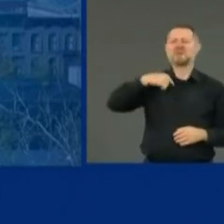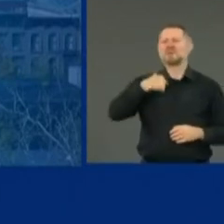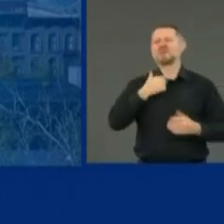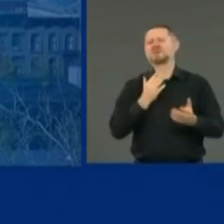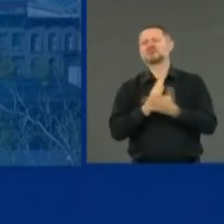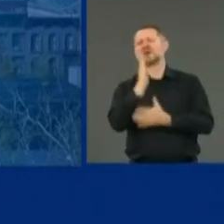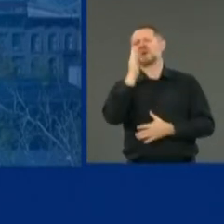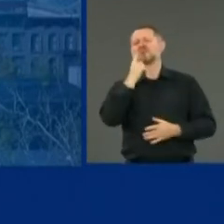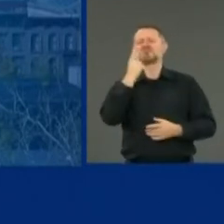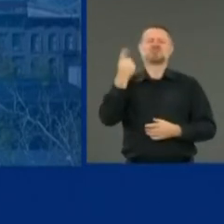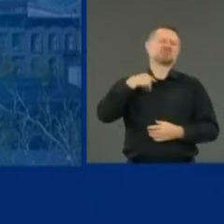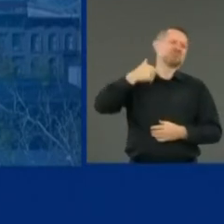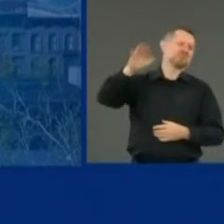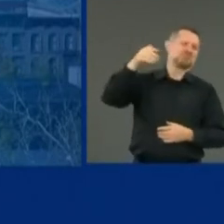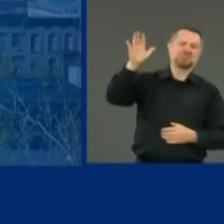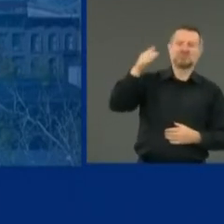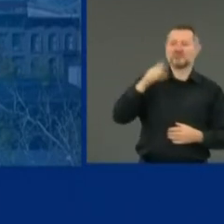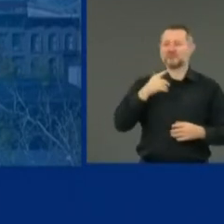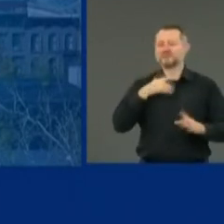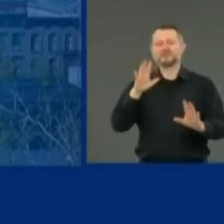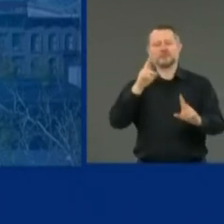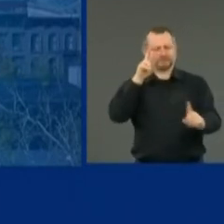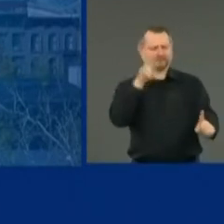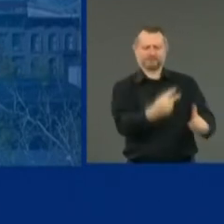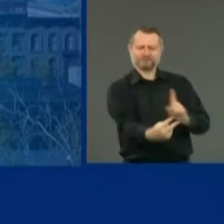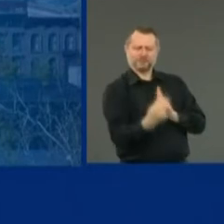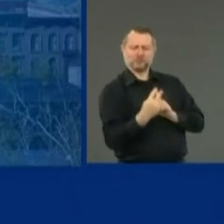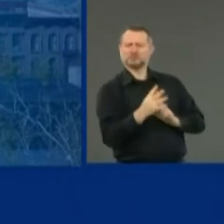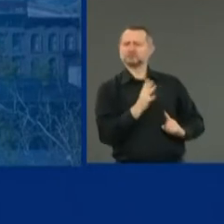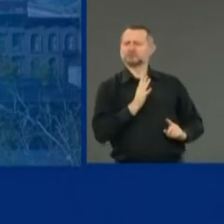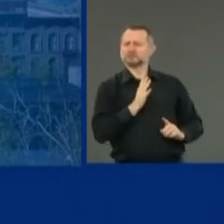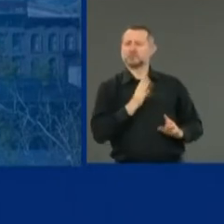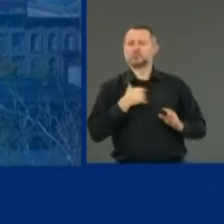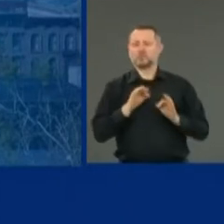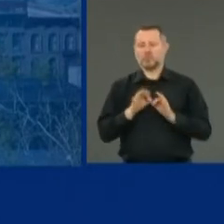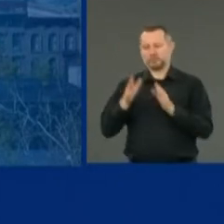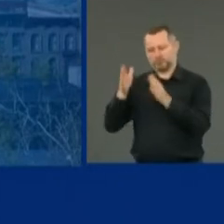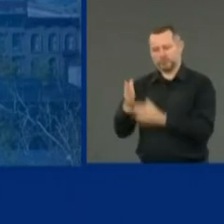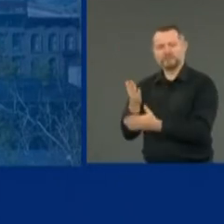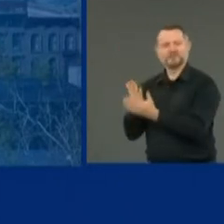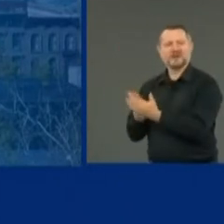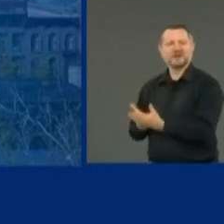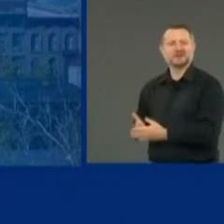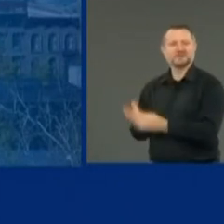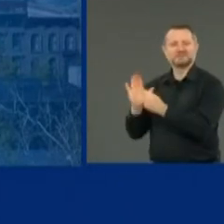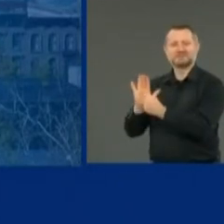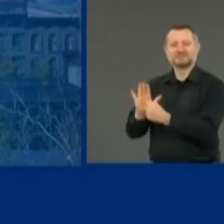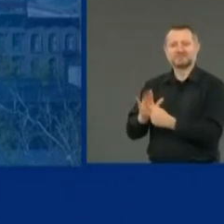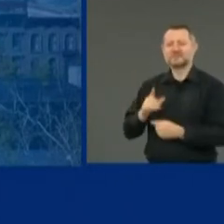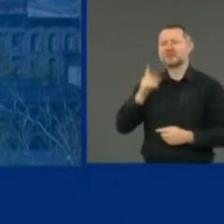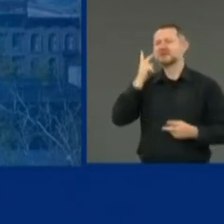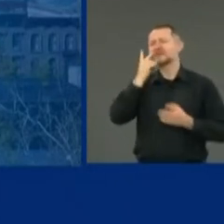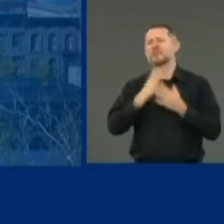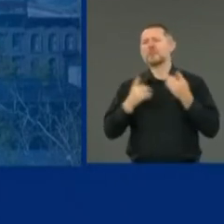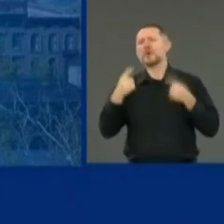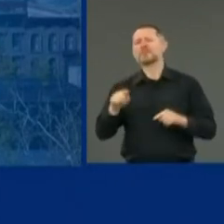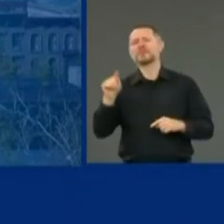this. I understand your ideology. Let's look at facts. Look at what is happening around the country.